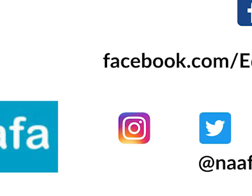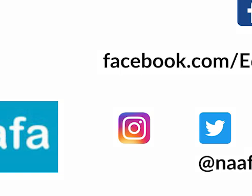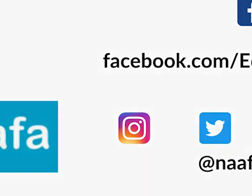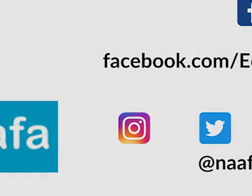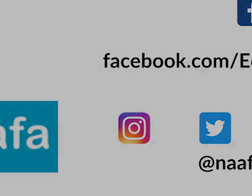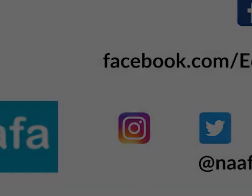Thank